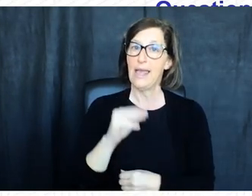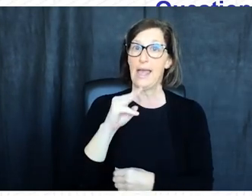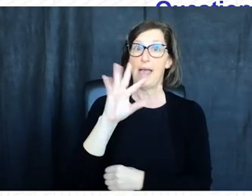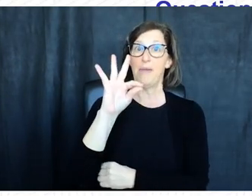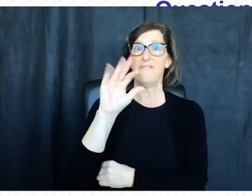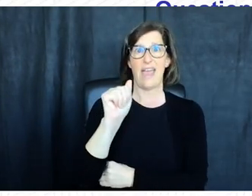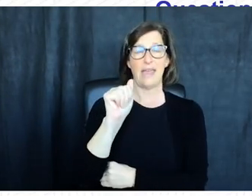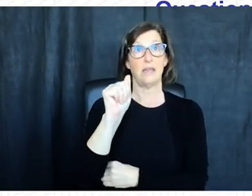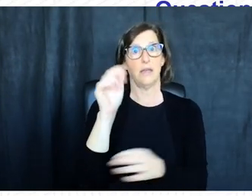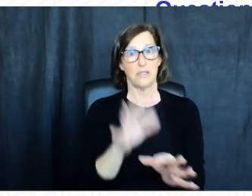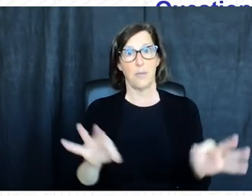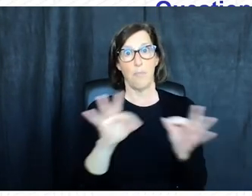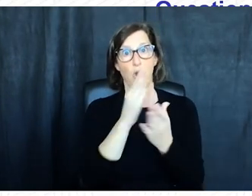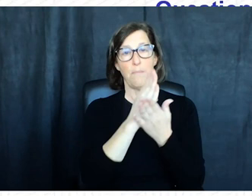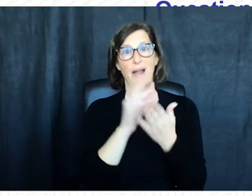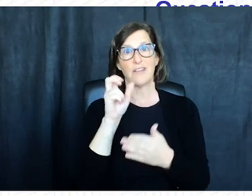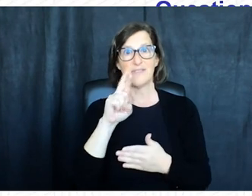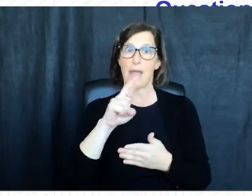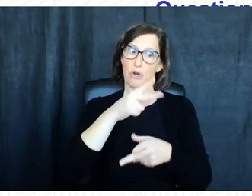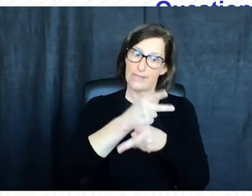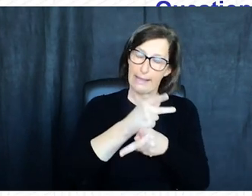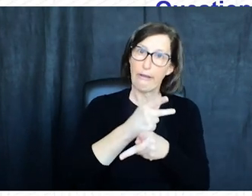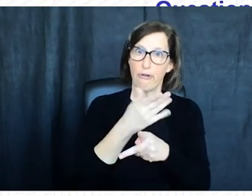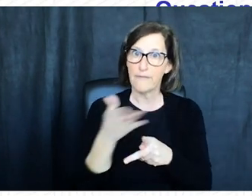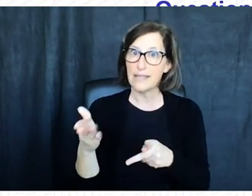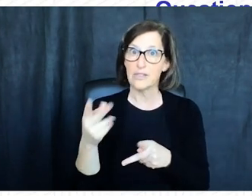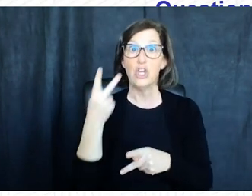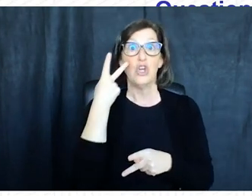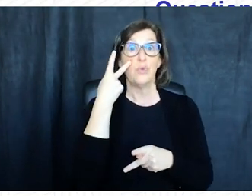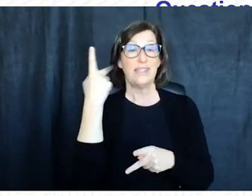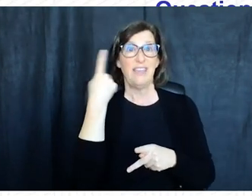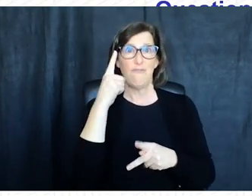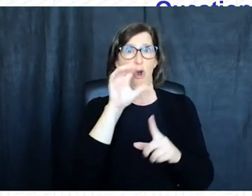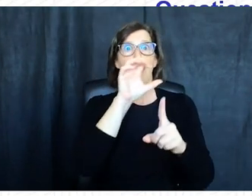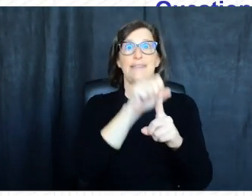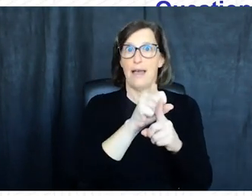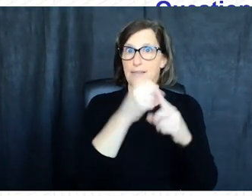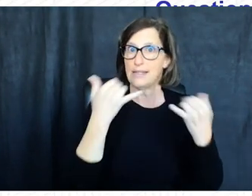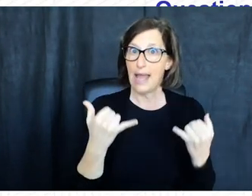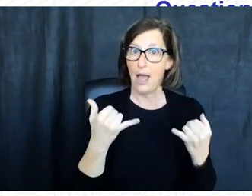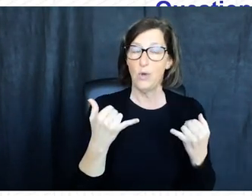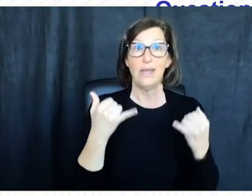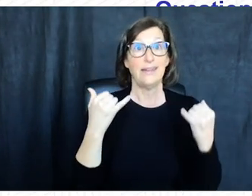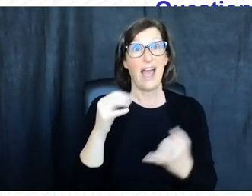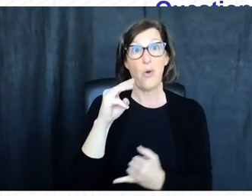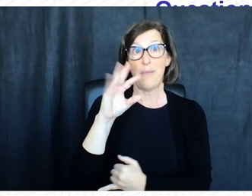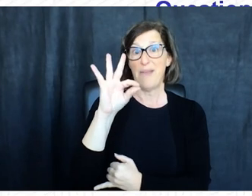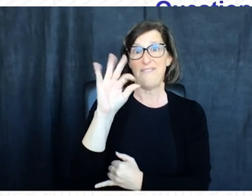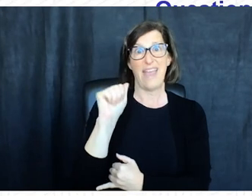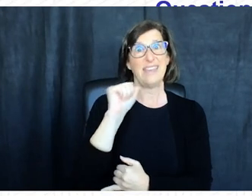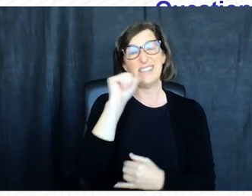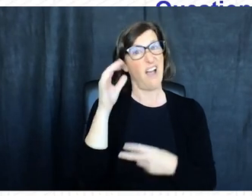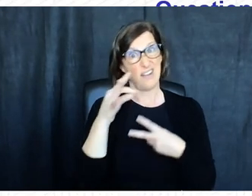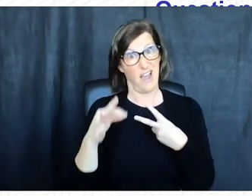mfa is now considered to be a cornerstone element of cyber hygiene with what we see in the way of attacks these days it's really no longer